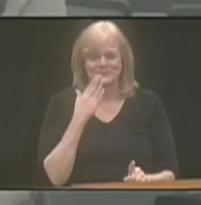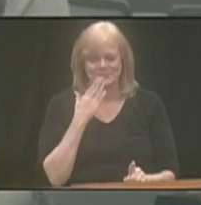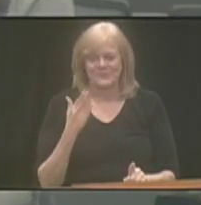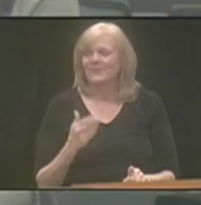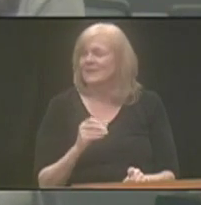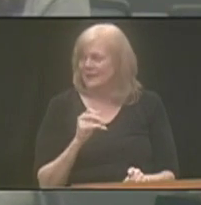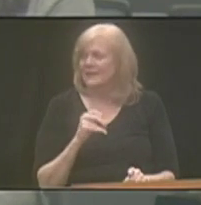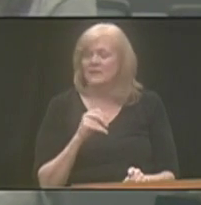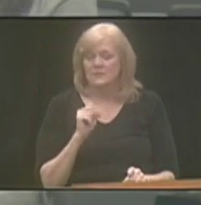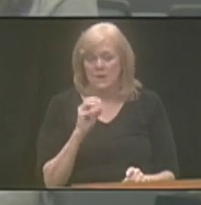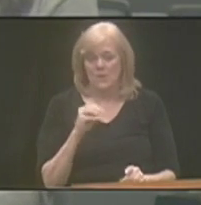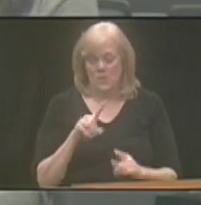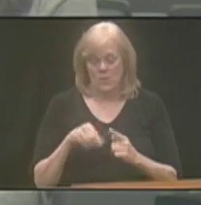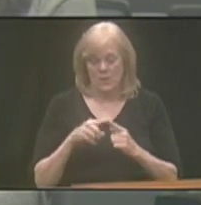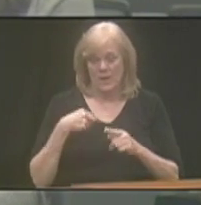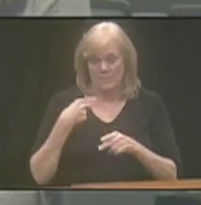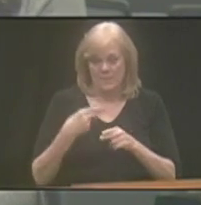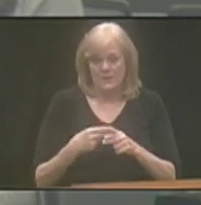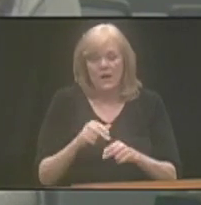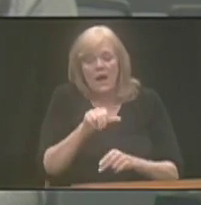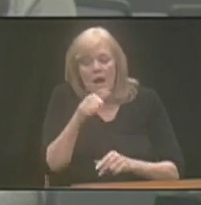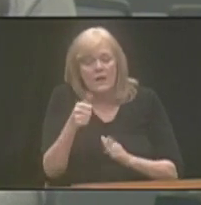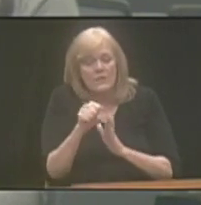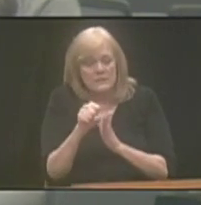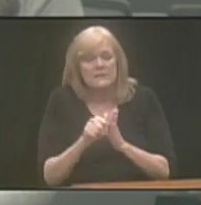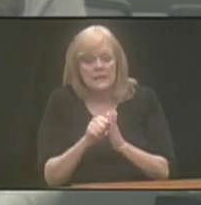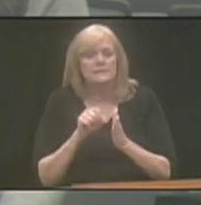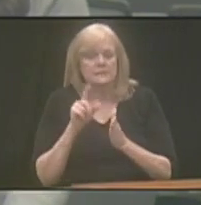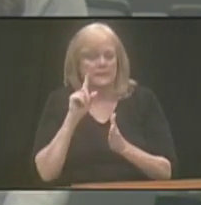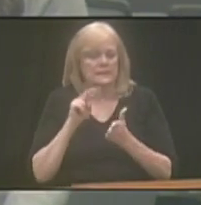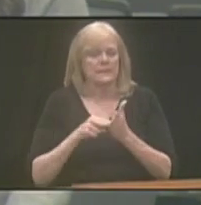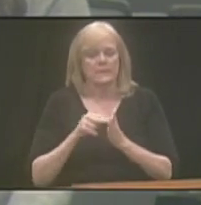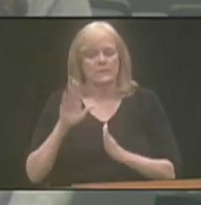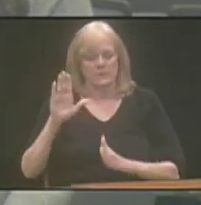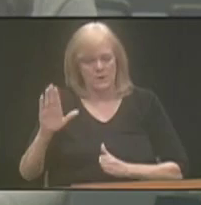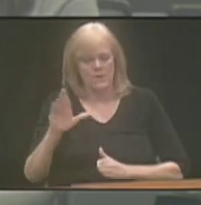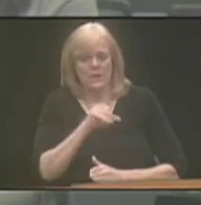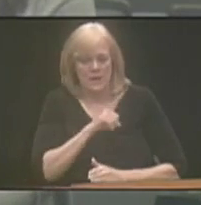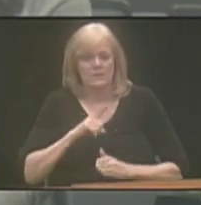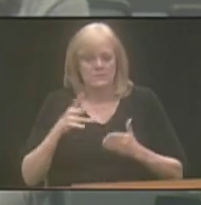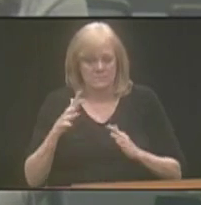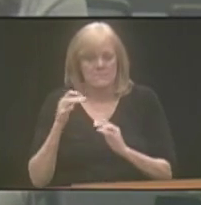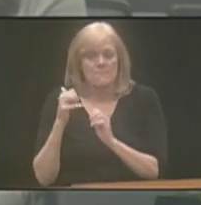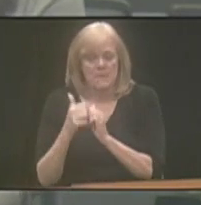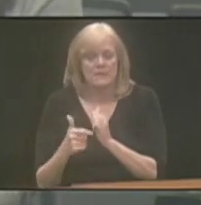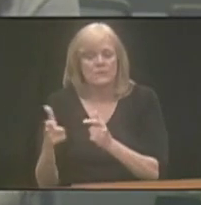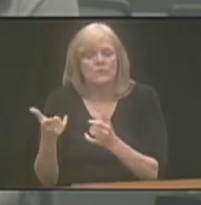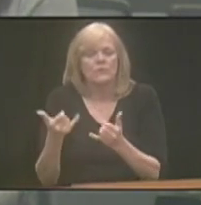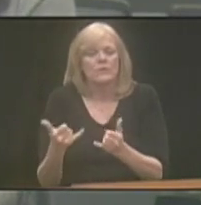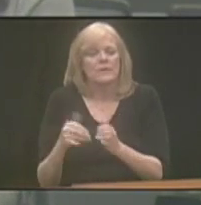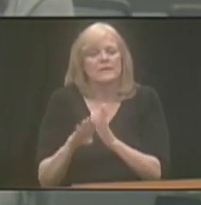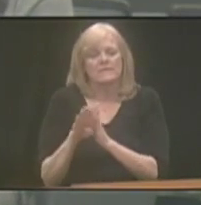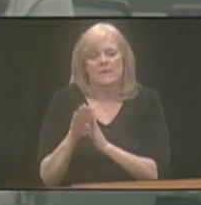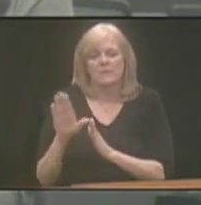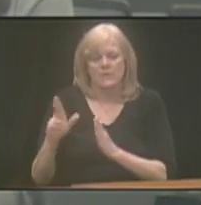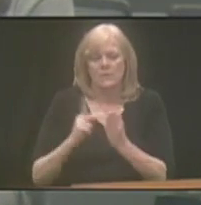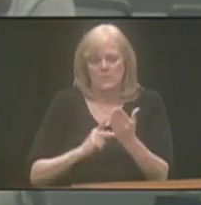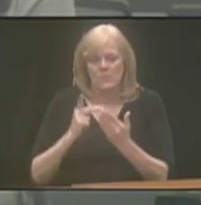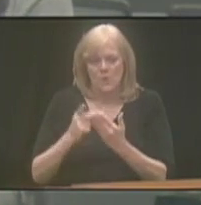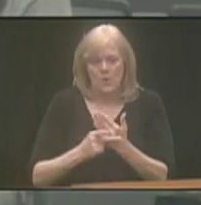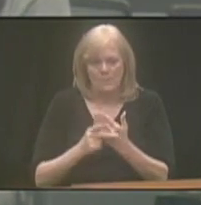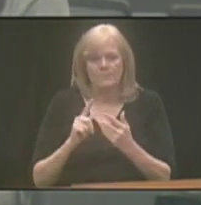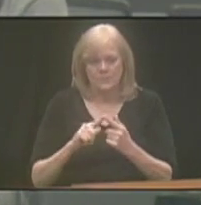Yep. So, and then when I mentioned that there are other states that are intending to go live, their legislation's been passed. They're currently developing their program